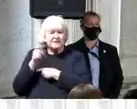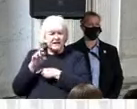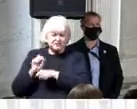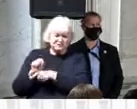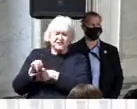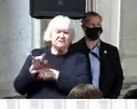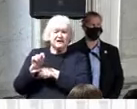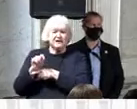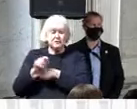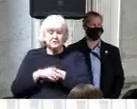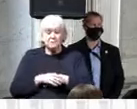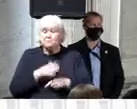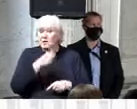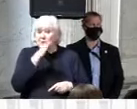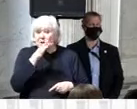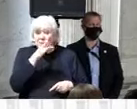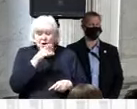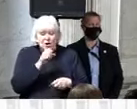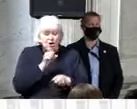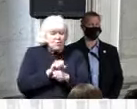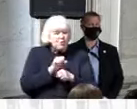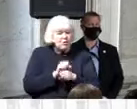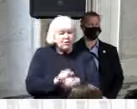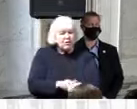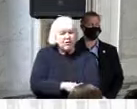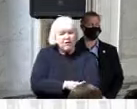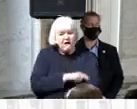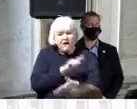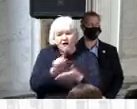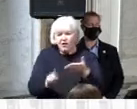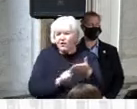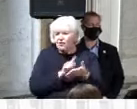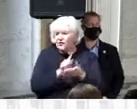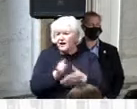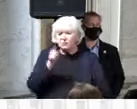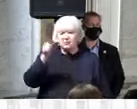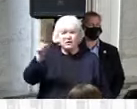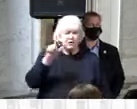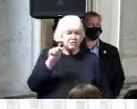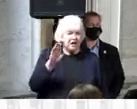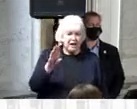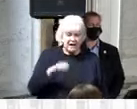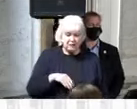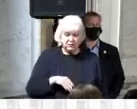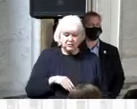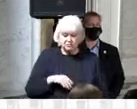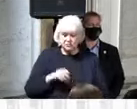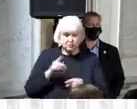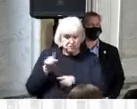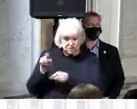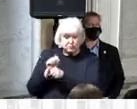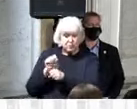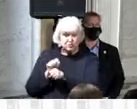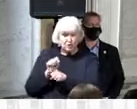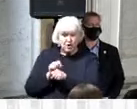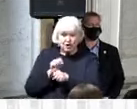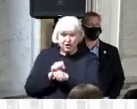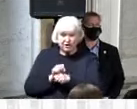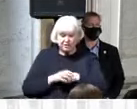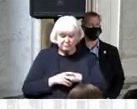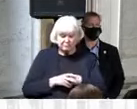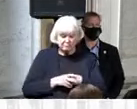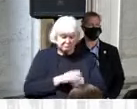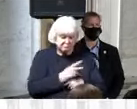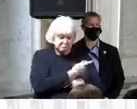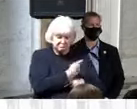mother went to work long hours in the lab and when she did my sister and i would walk two doors